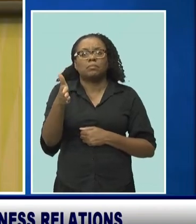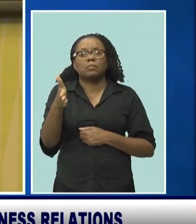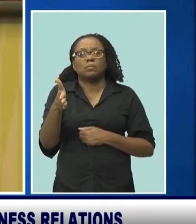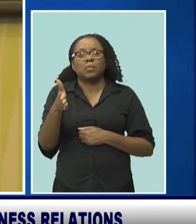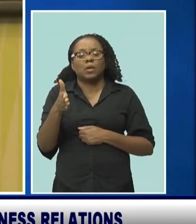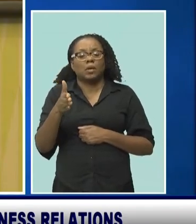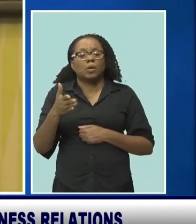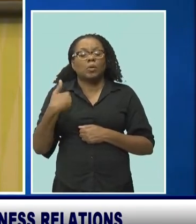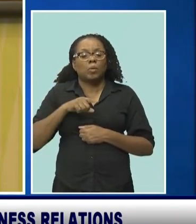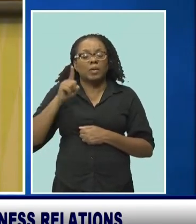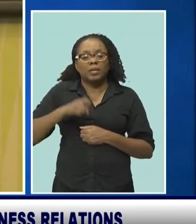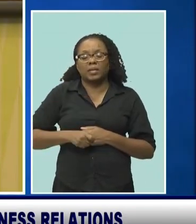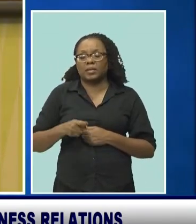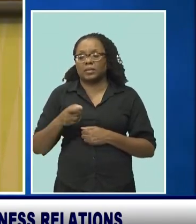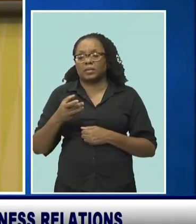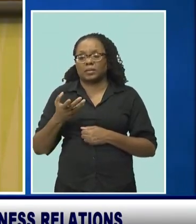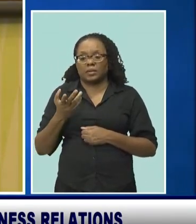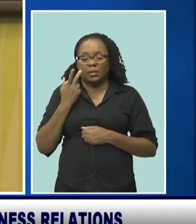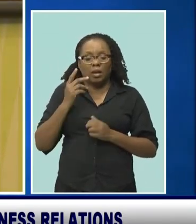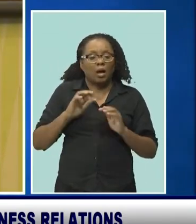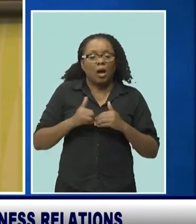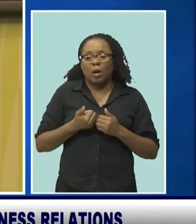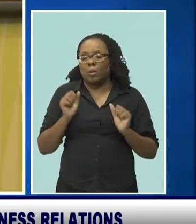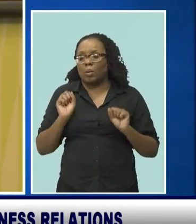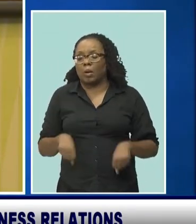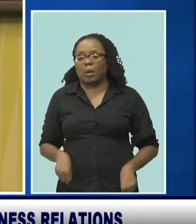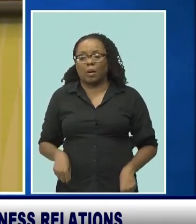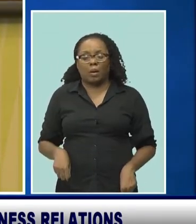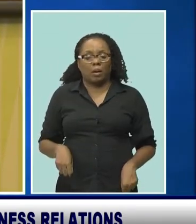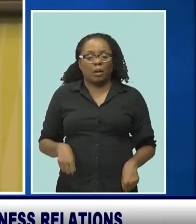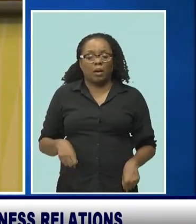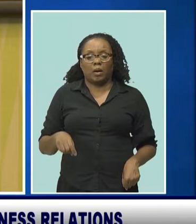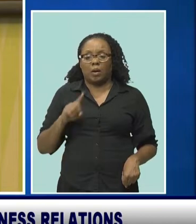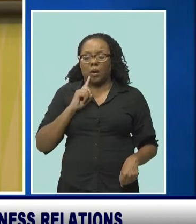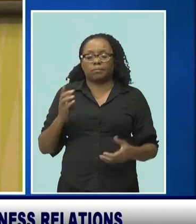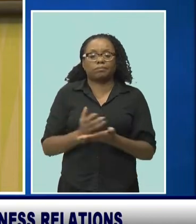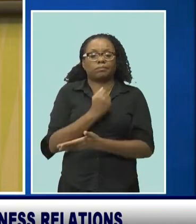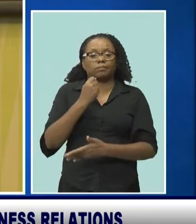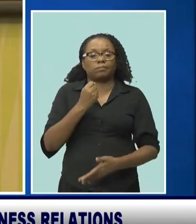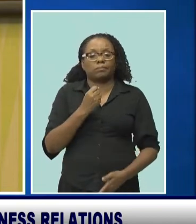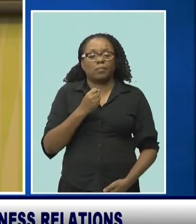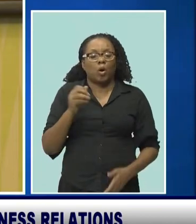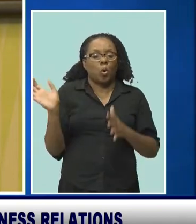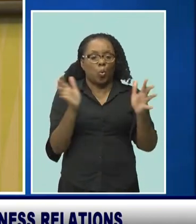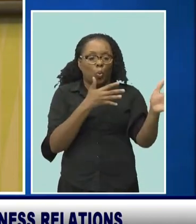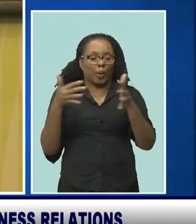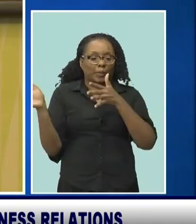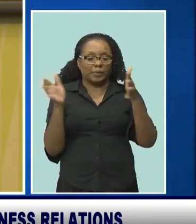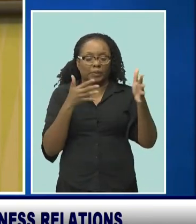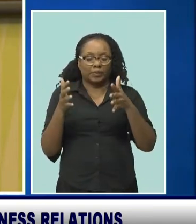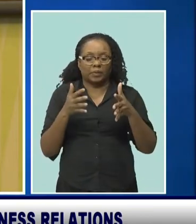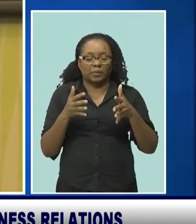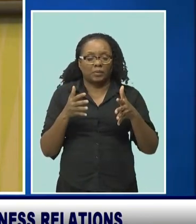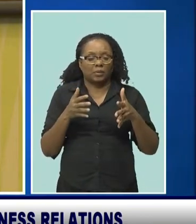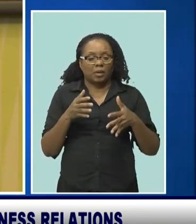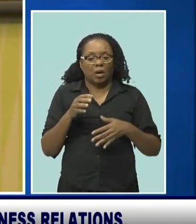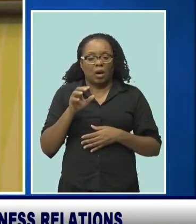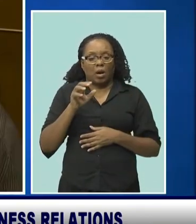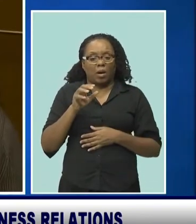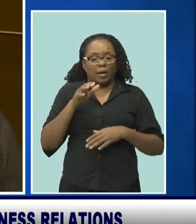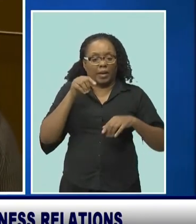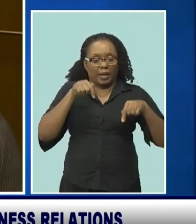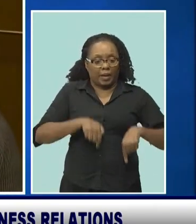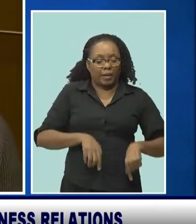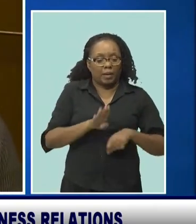wind. And with respect to the offshore wind, all of the available technologies, whether fixed or floating,